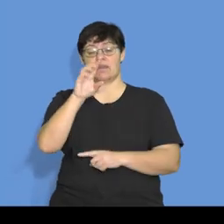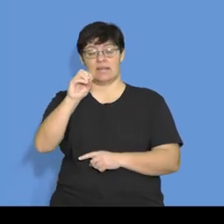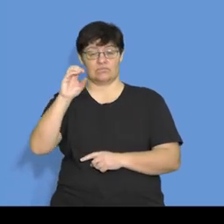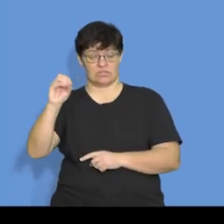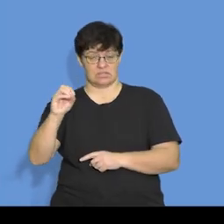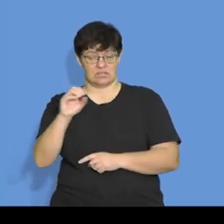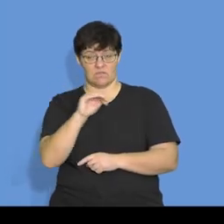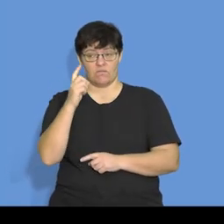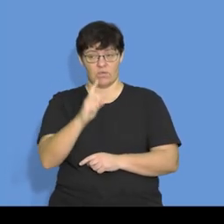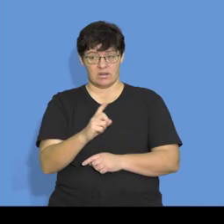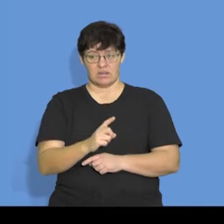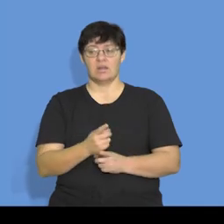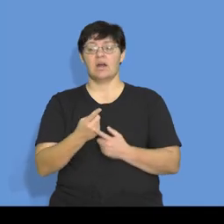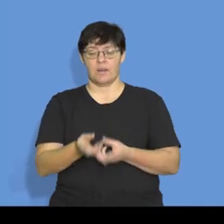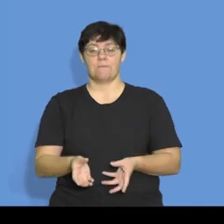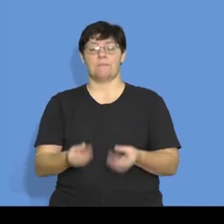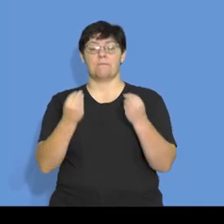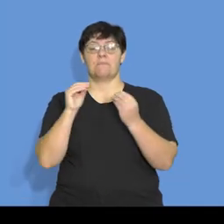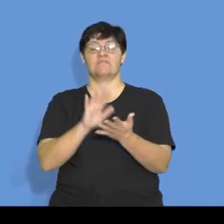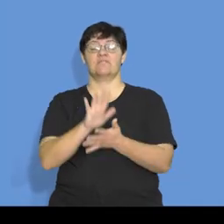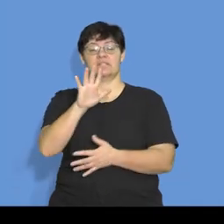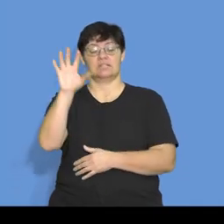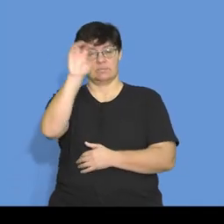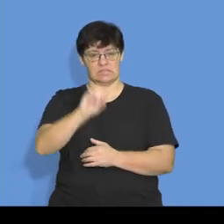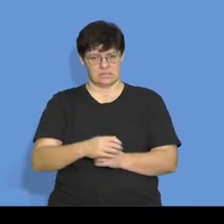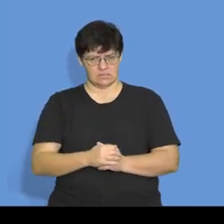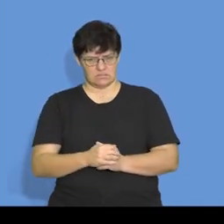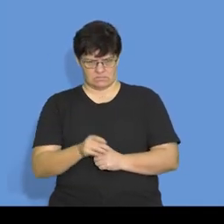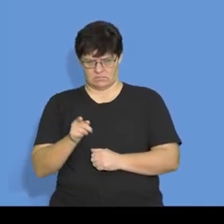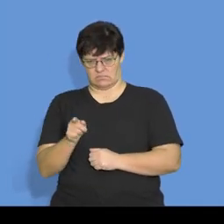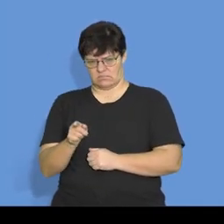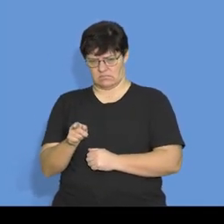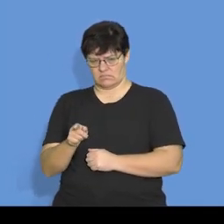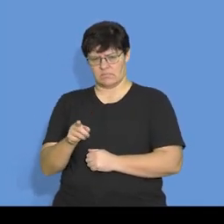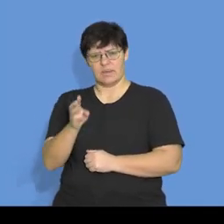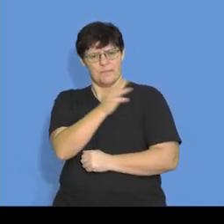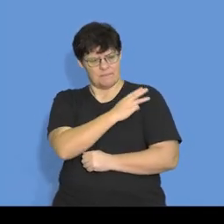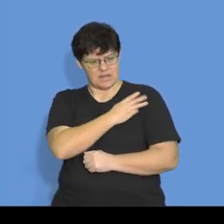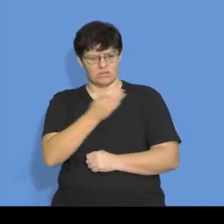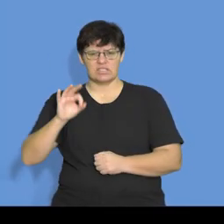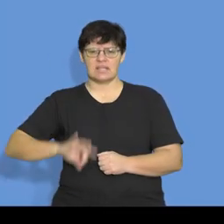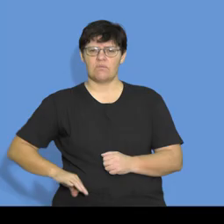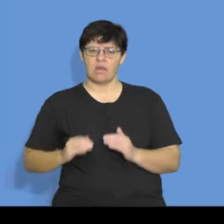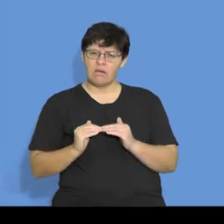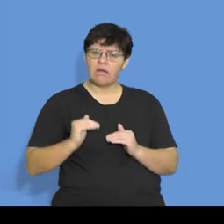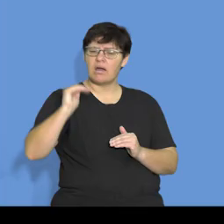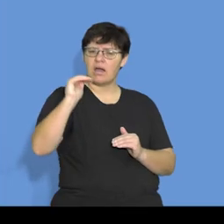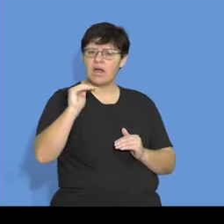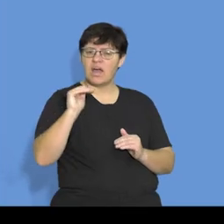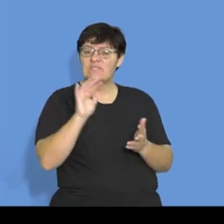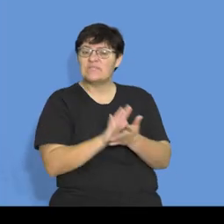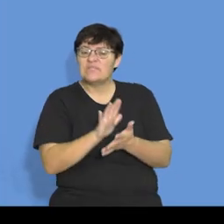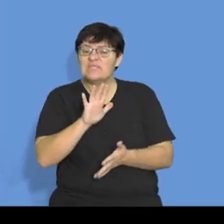we're expressing it as a percentage, and now you find that the manager's salary has increased by